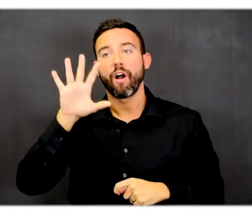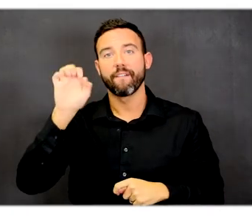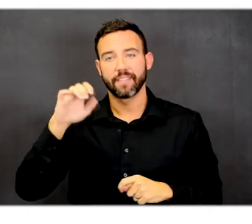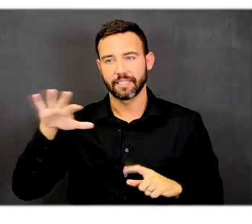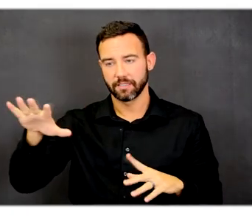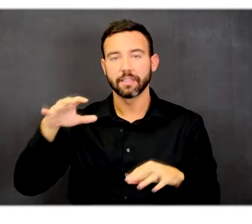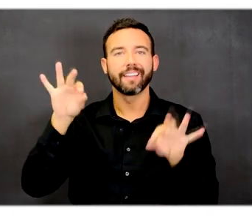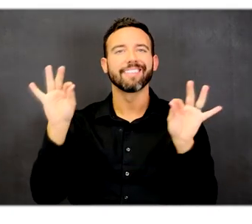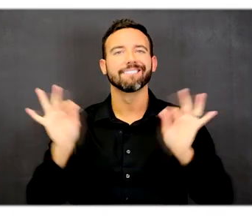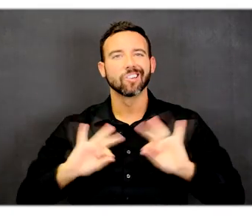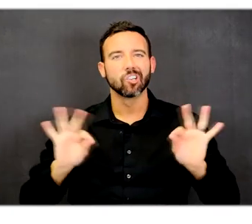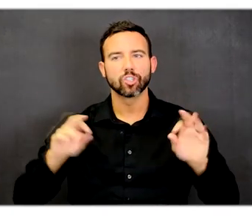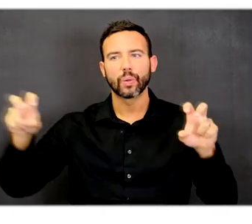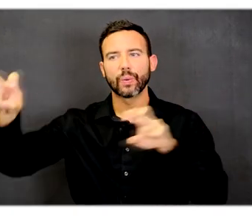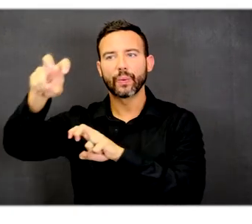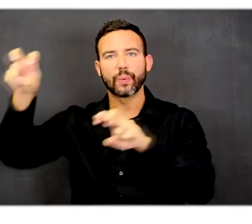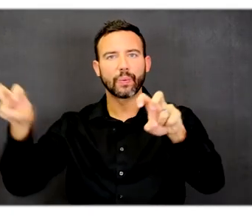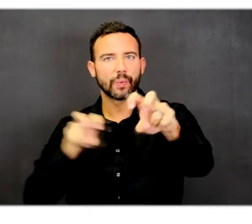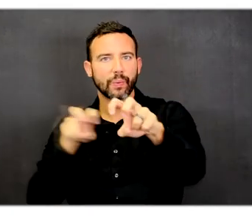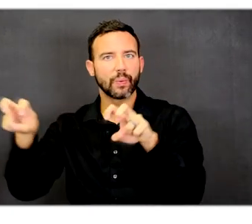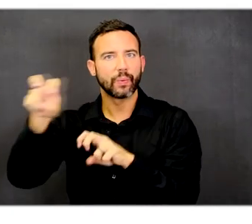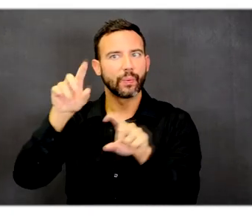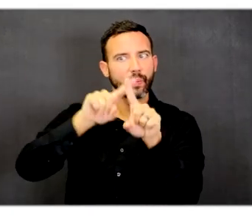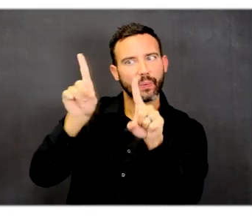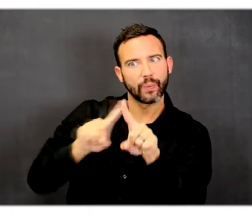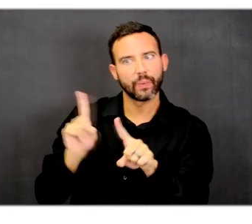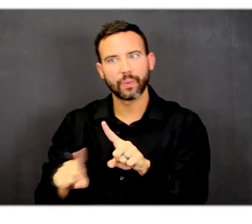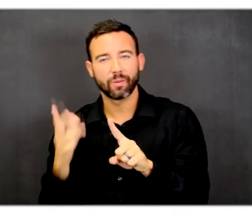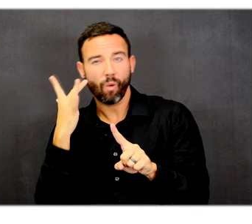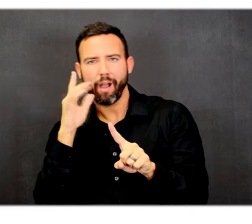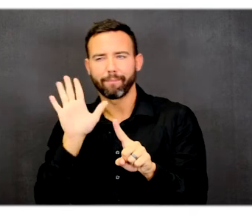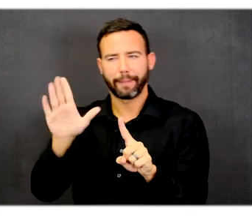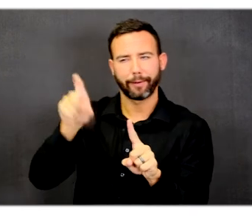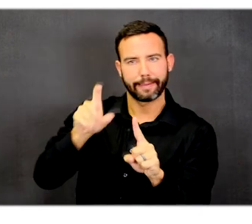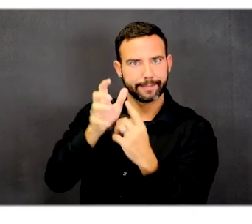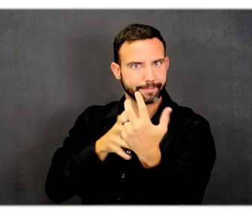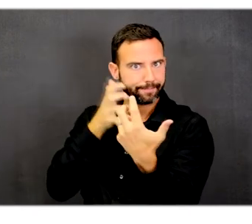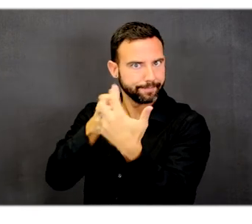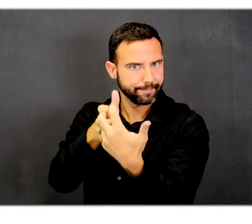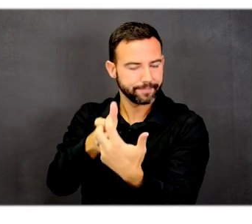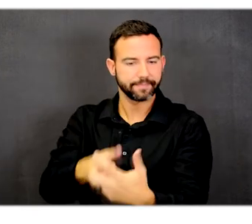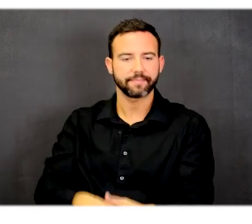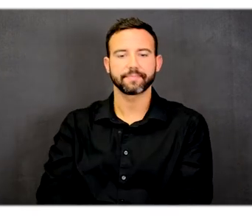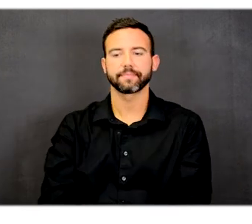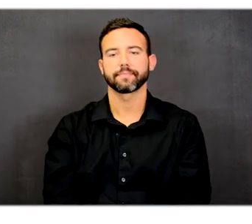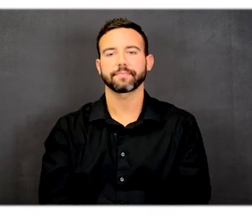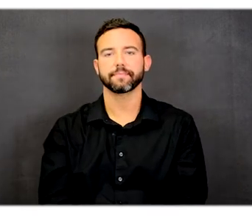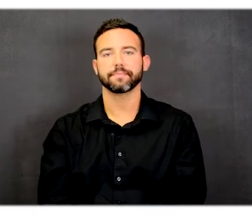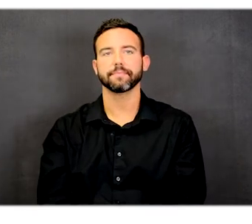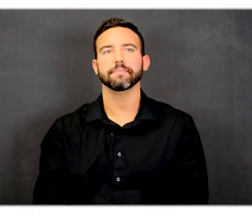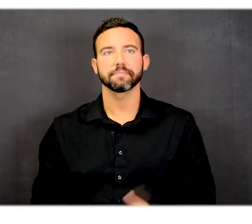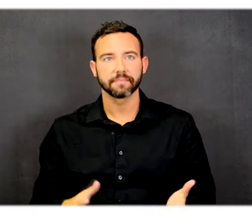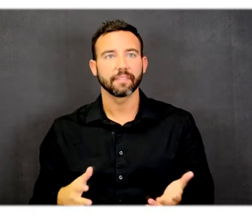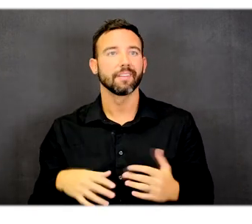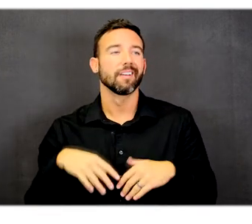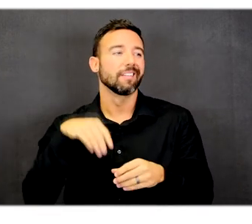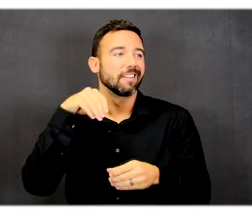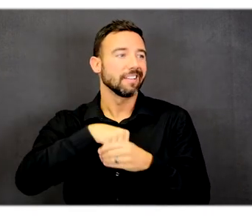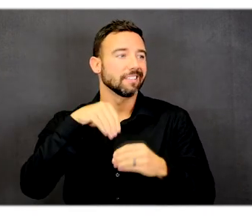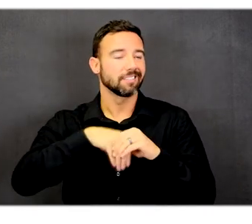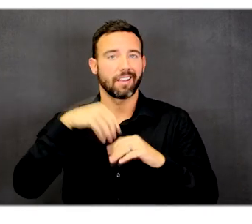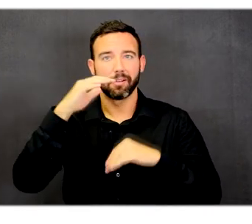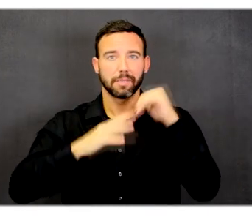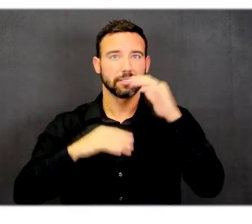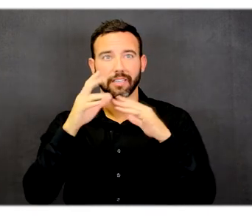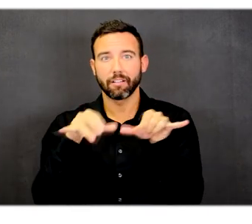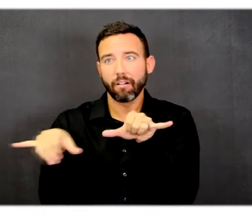various needs of the divisions that occupy those spaces. In conclusion, the commonality of the interior space aids in